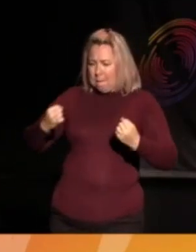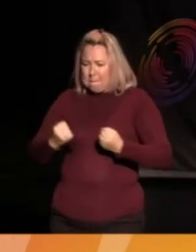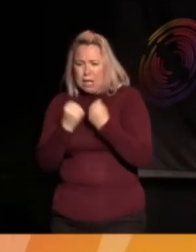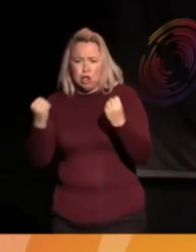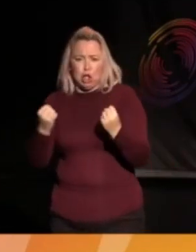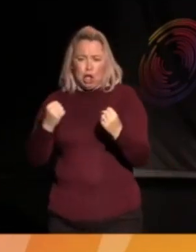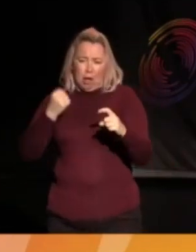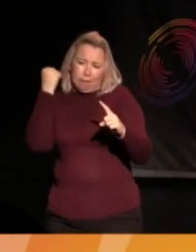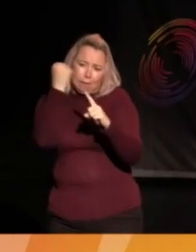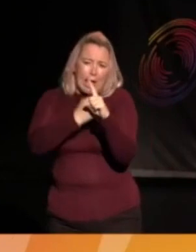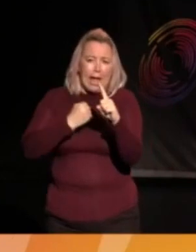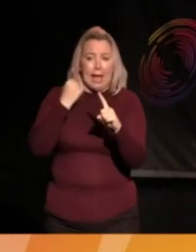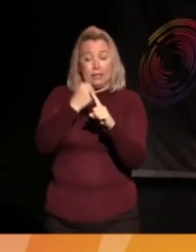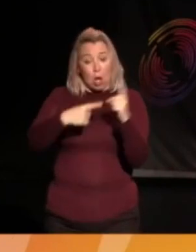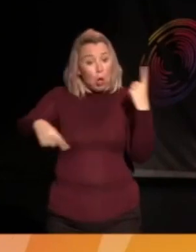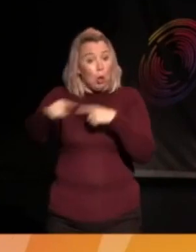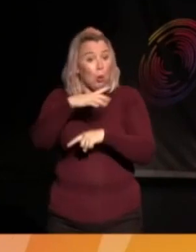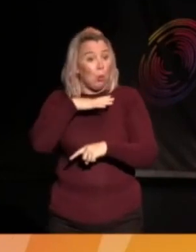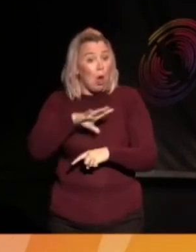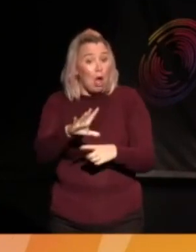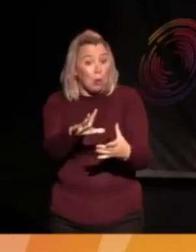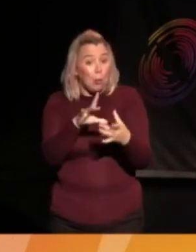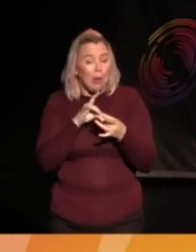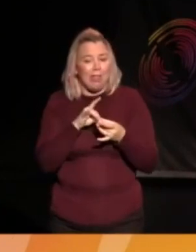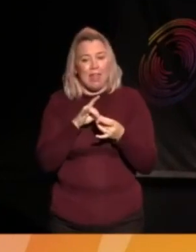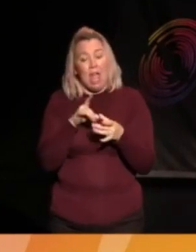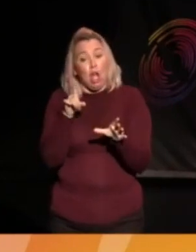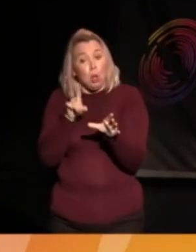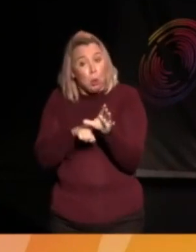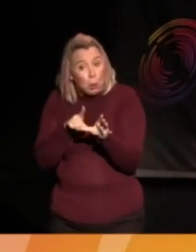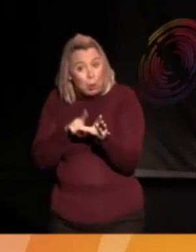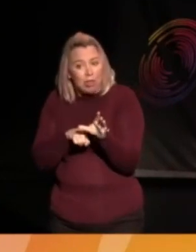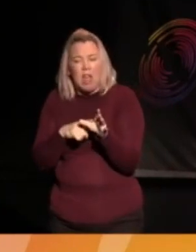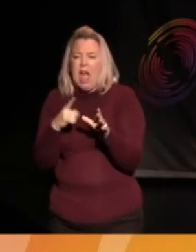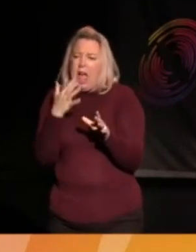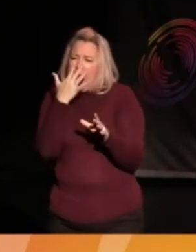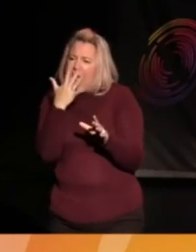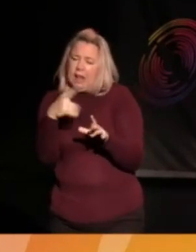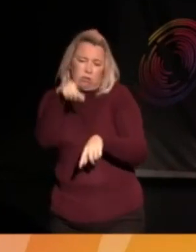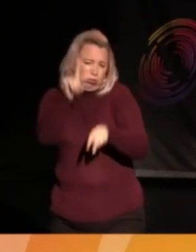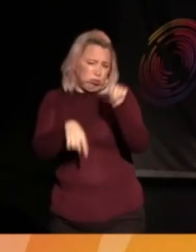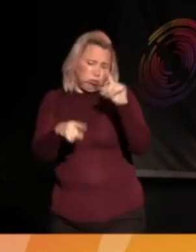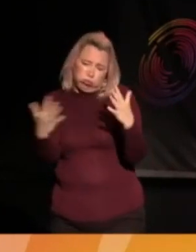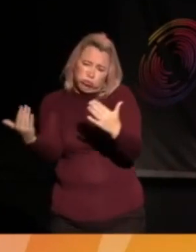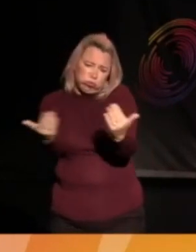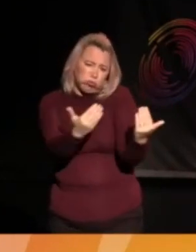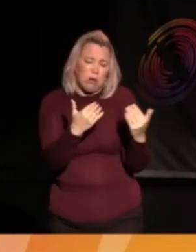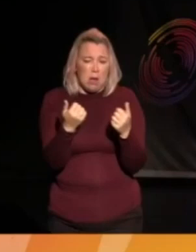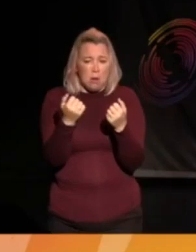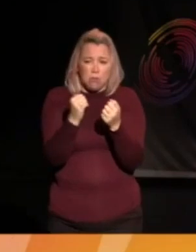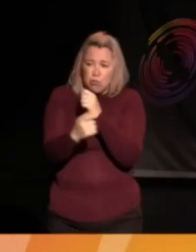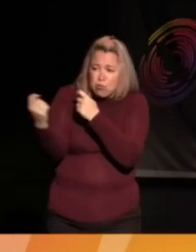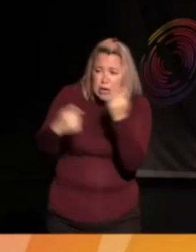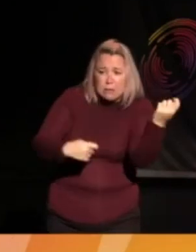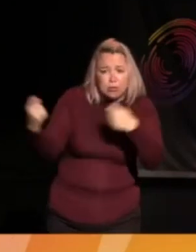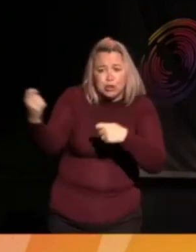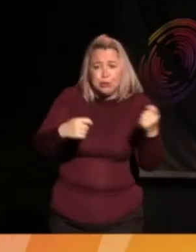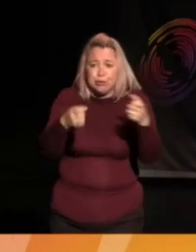fighting for. And so if anybody wants to come, it isn't just a youth strike. It's supposed to be intergenerational. So please do bring anyone along you can.